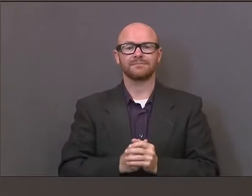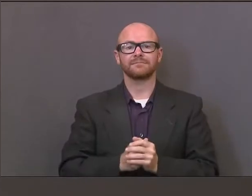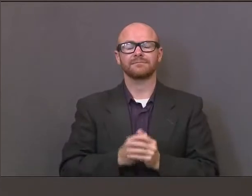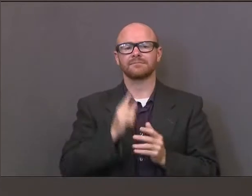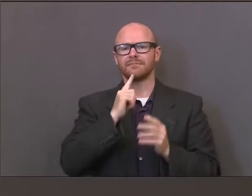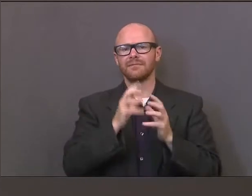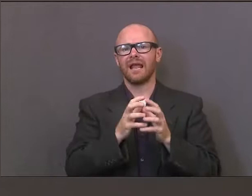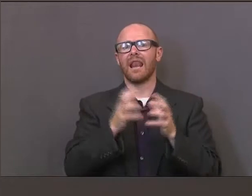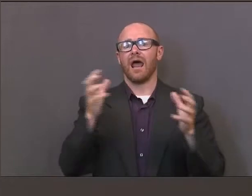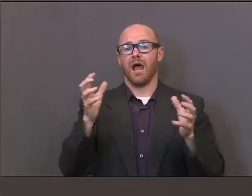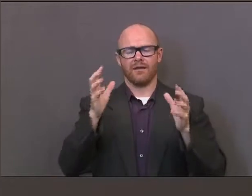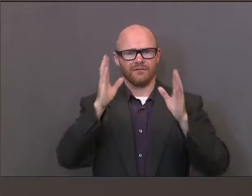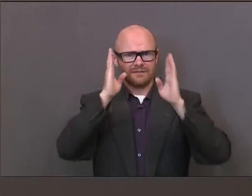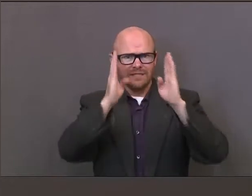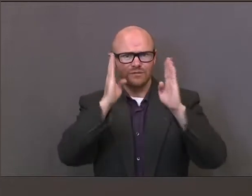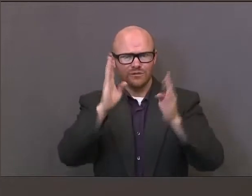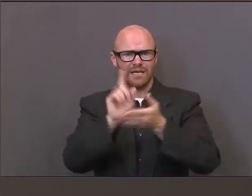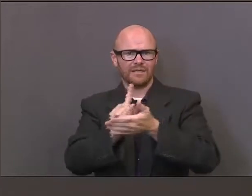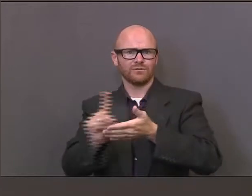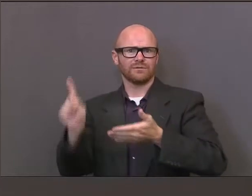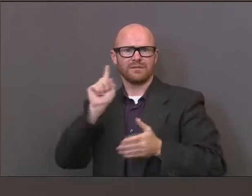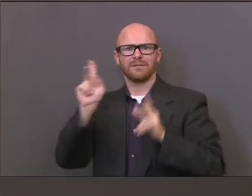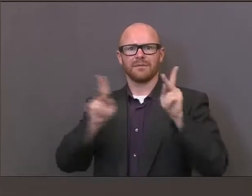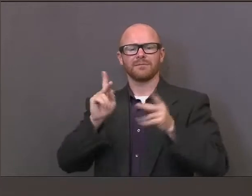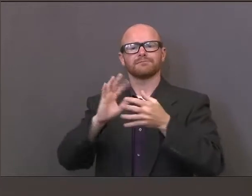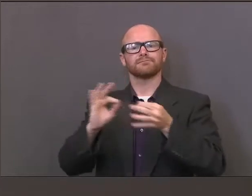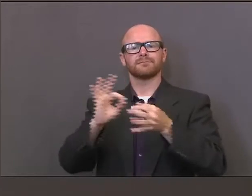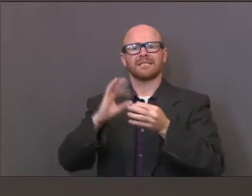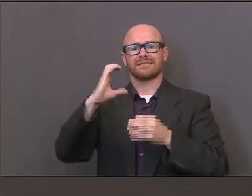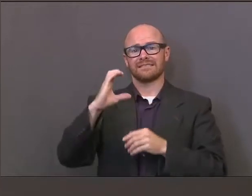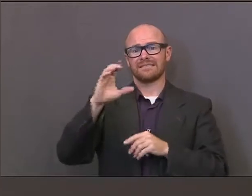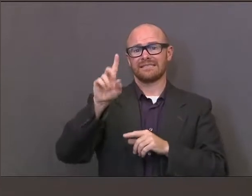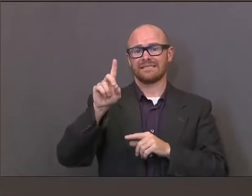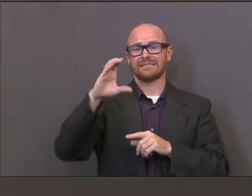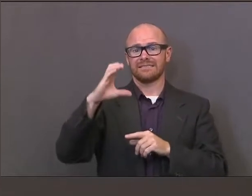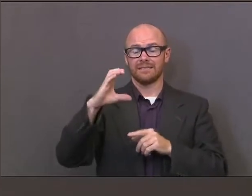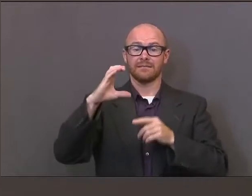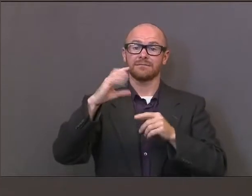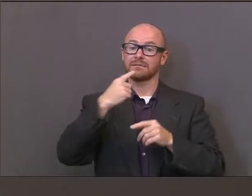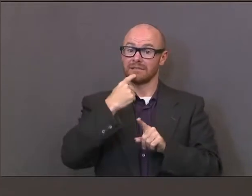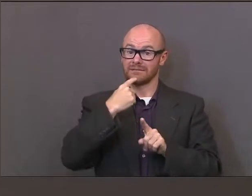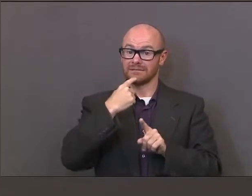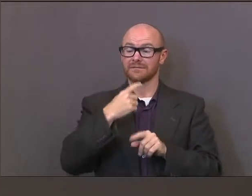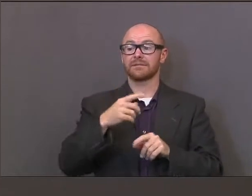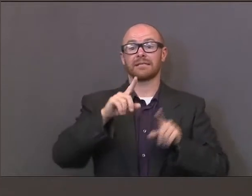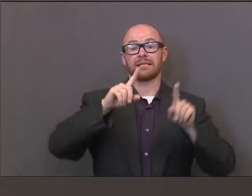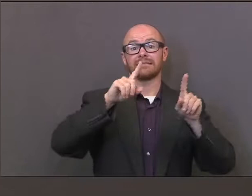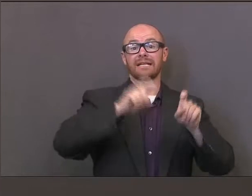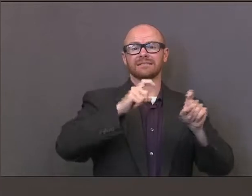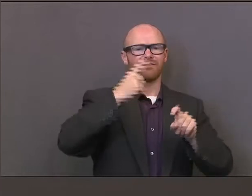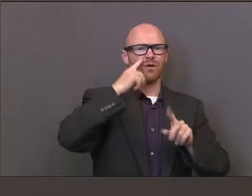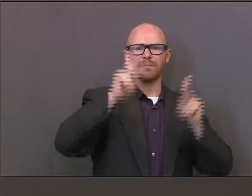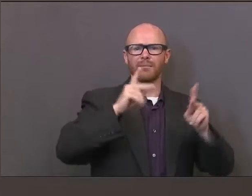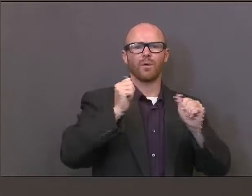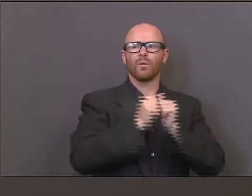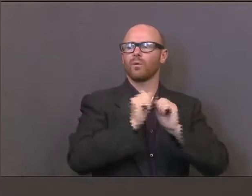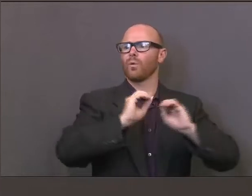lots of attention last week paid to the CDC announcement that implied that asymptomatic testing is no longer needed.